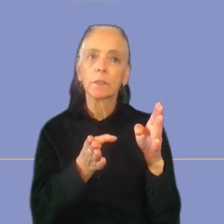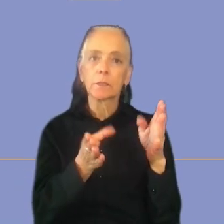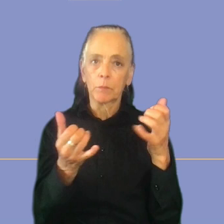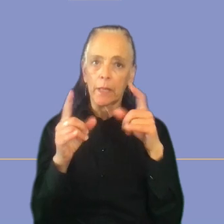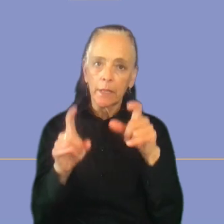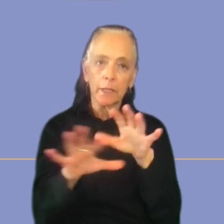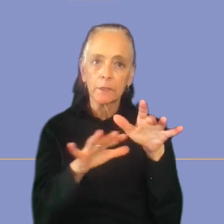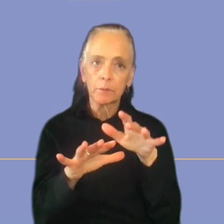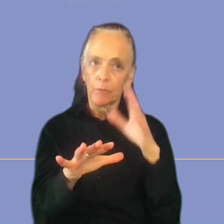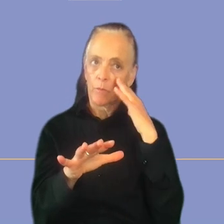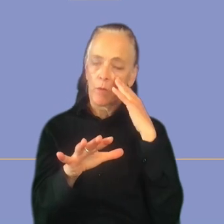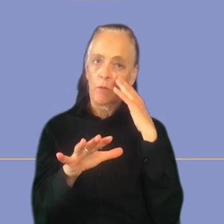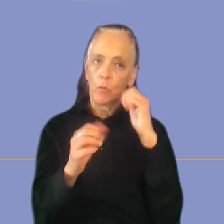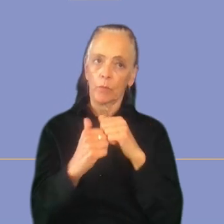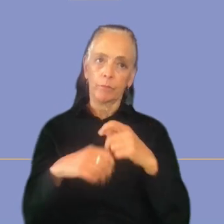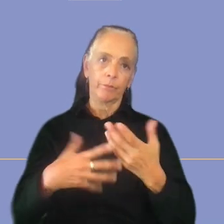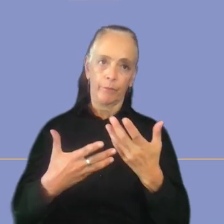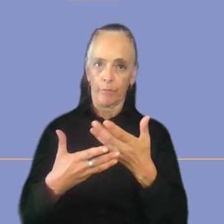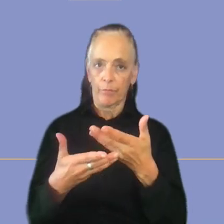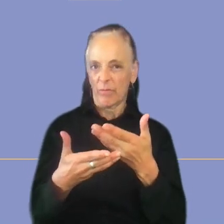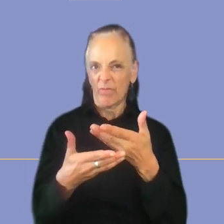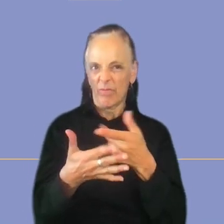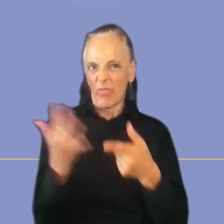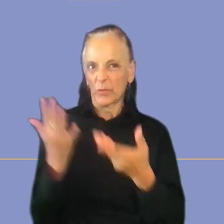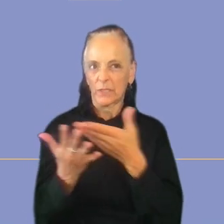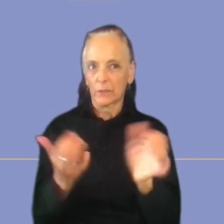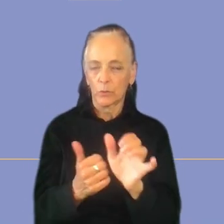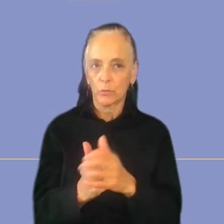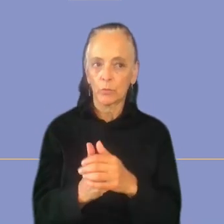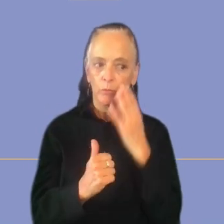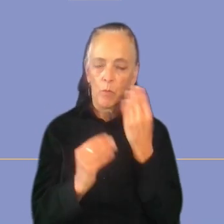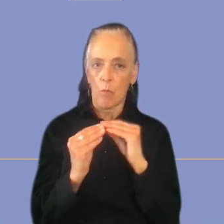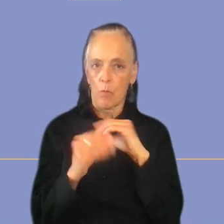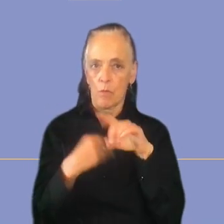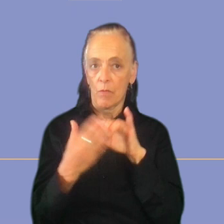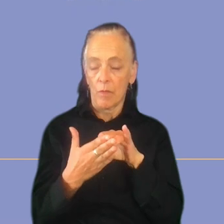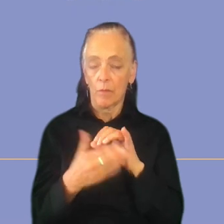be familiar with these different things as well and know a bit more about these things.